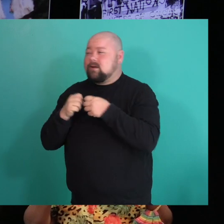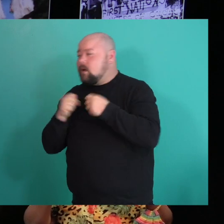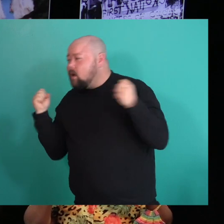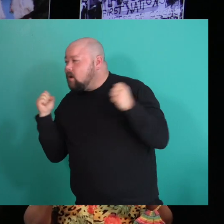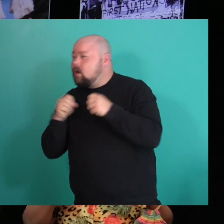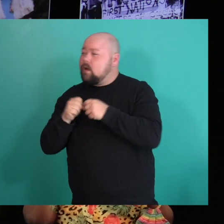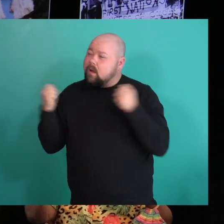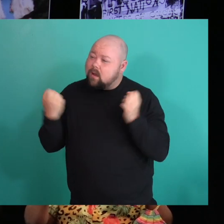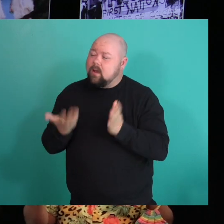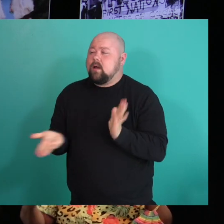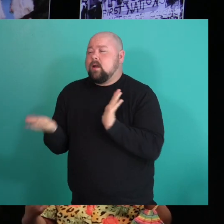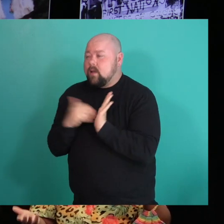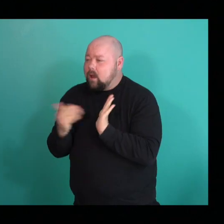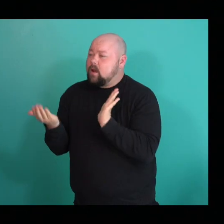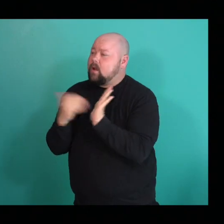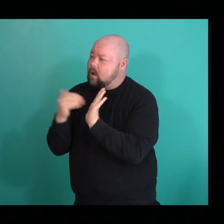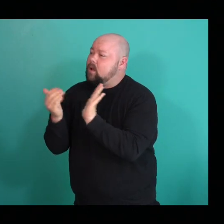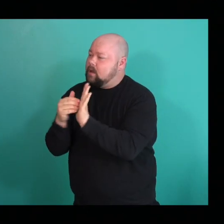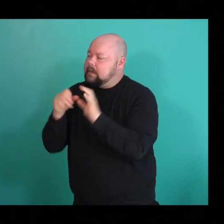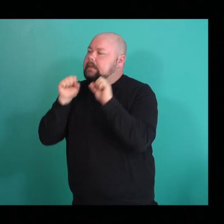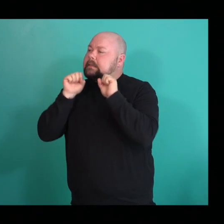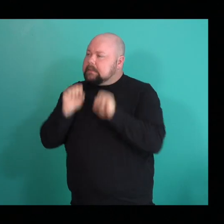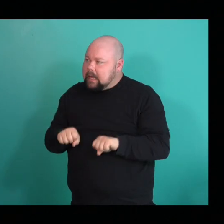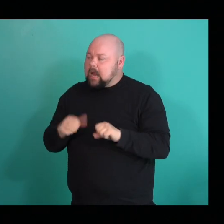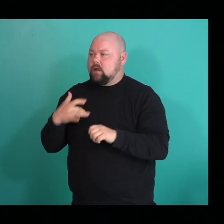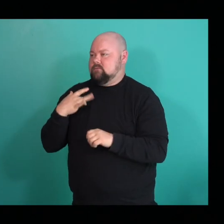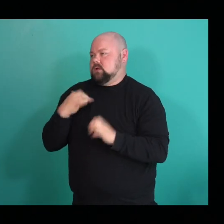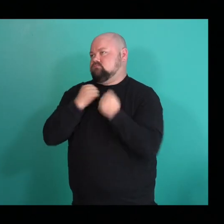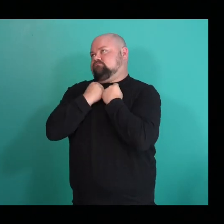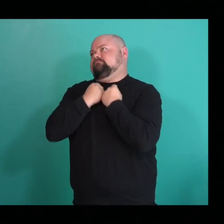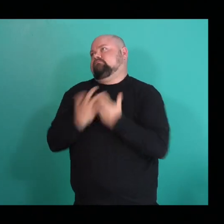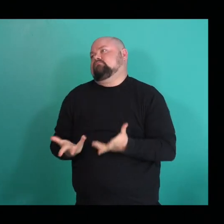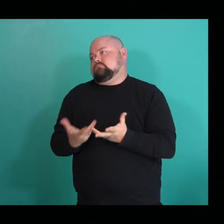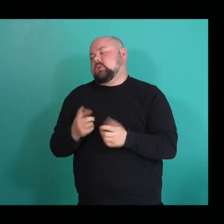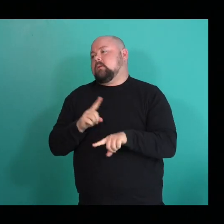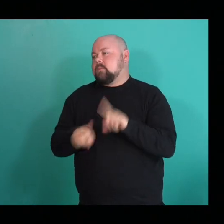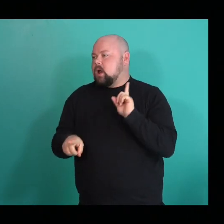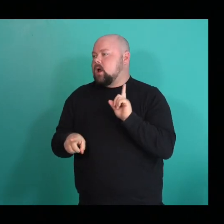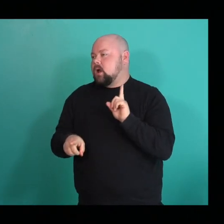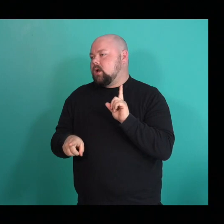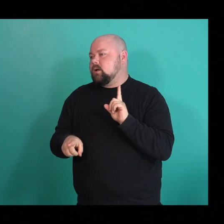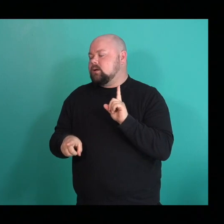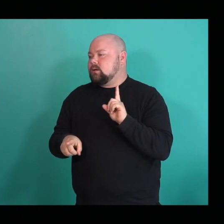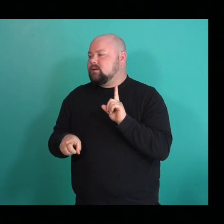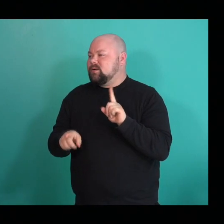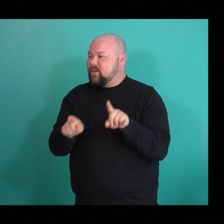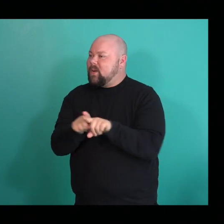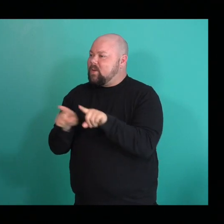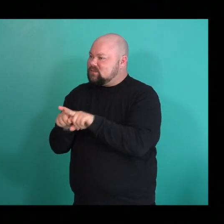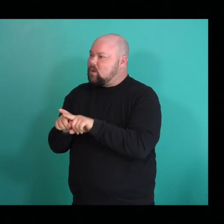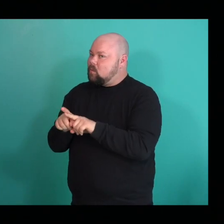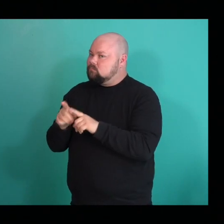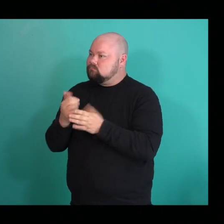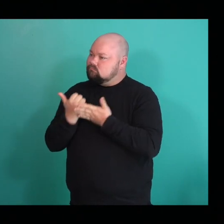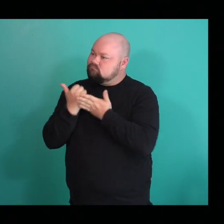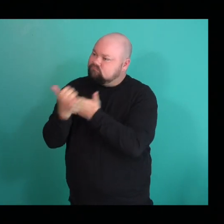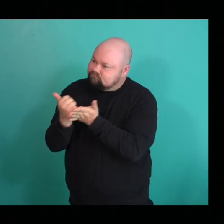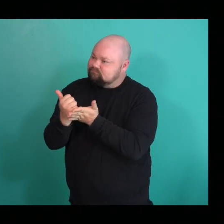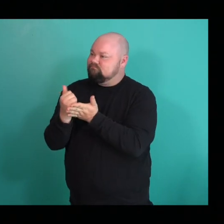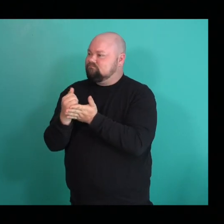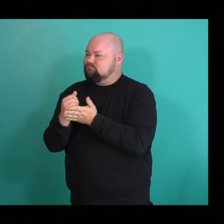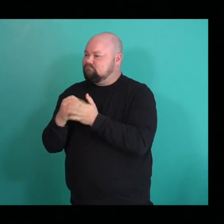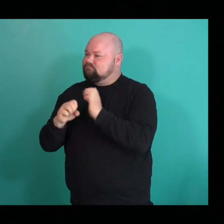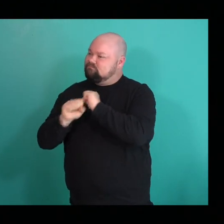constantly coming out all the time, but like as draining and heavy as it might be, it is helping kind of,